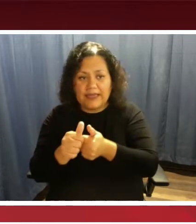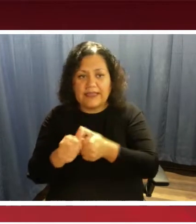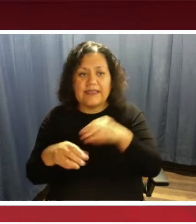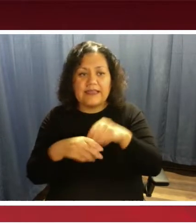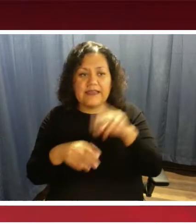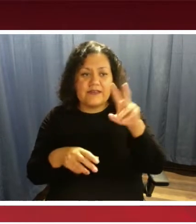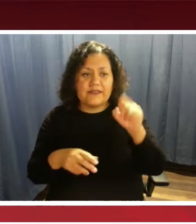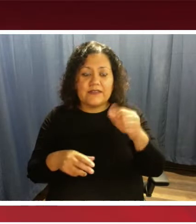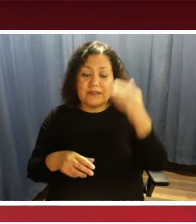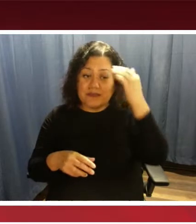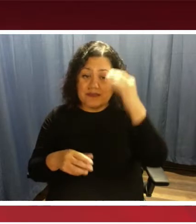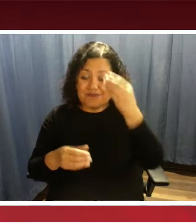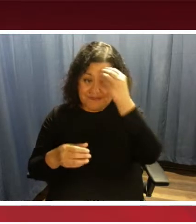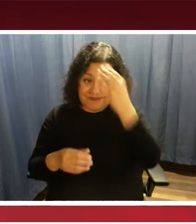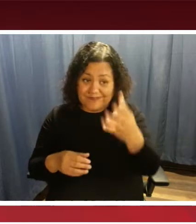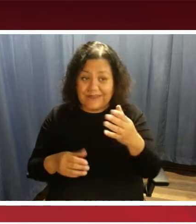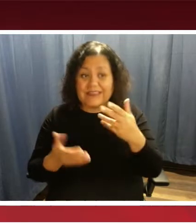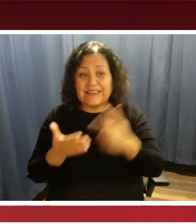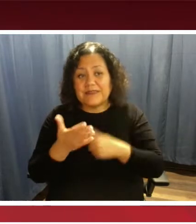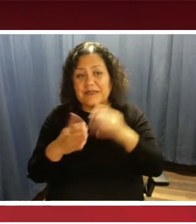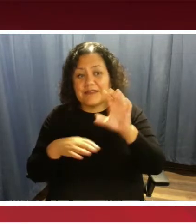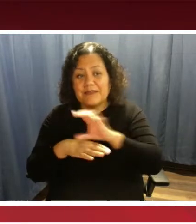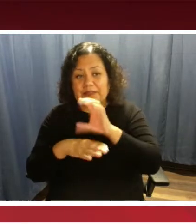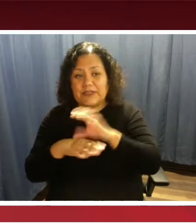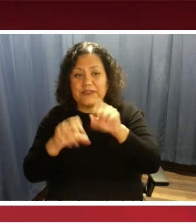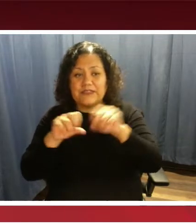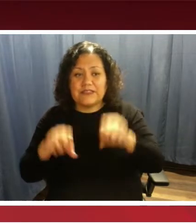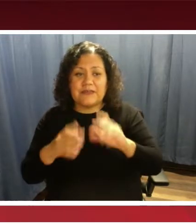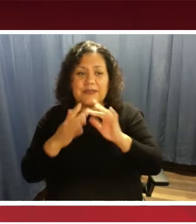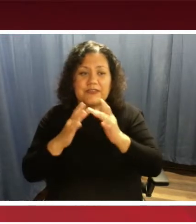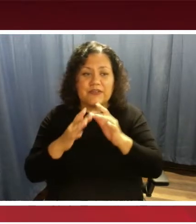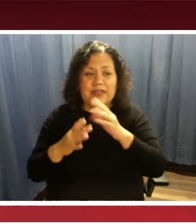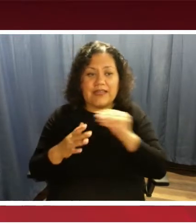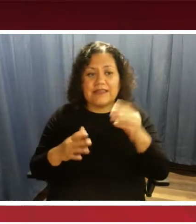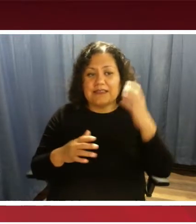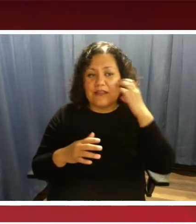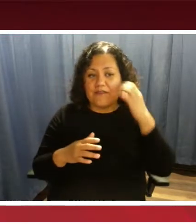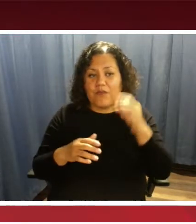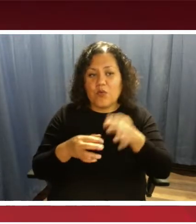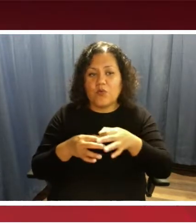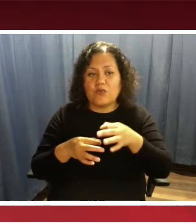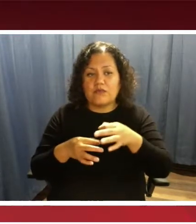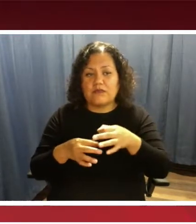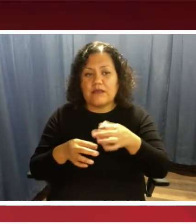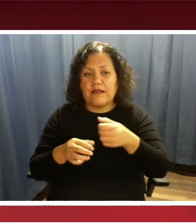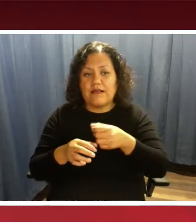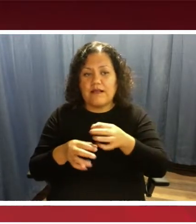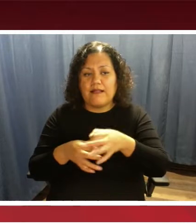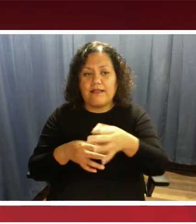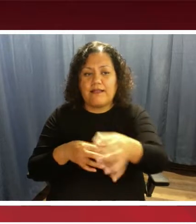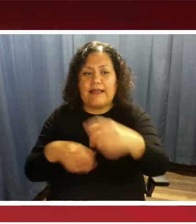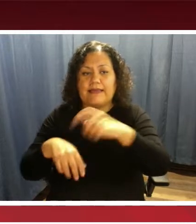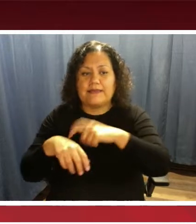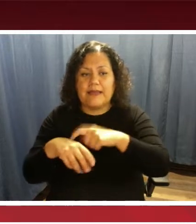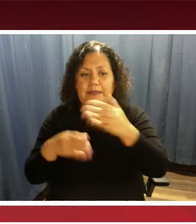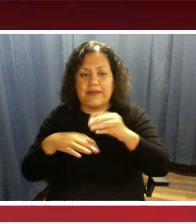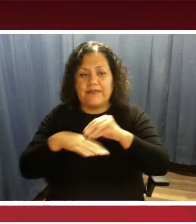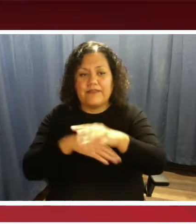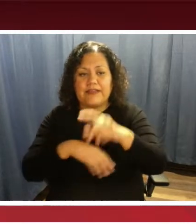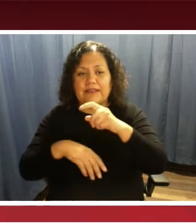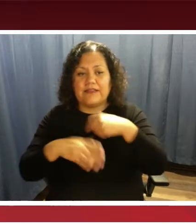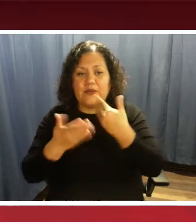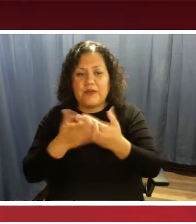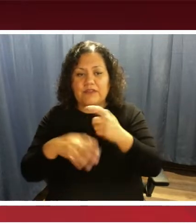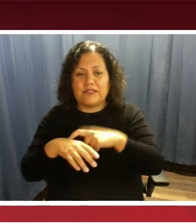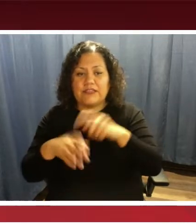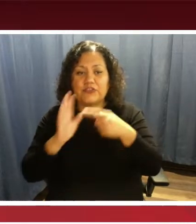systems, internet, and cell phone lag time may affect the accuracy of the arrival time shown in VOS. It's